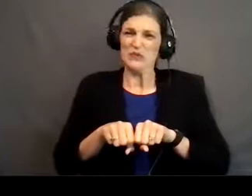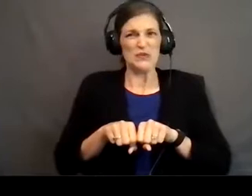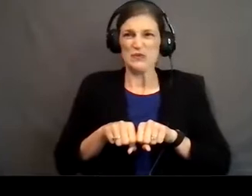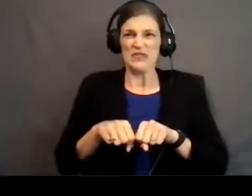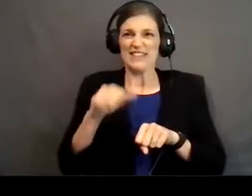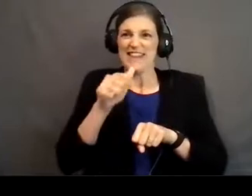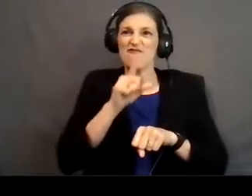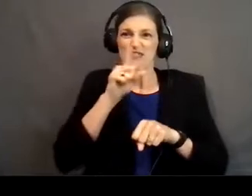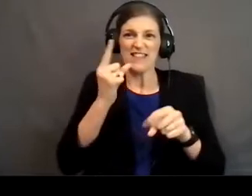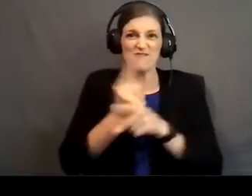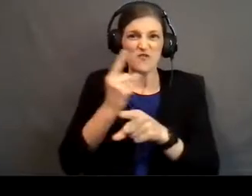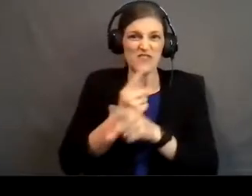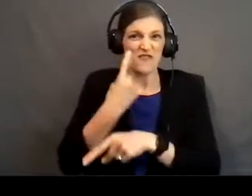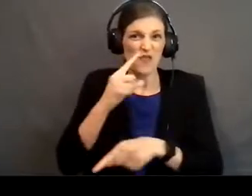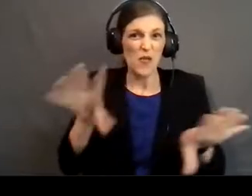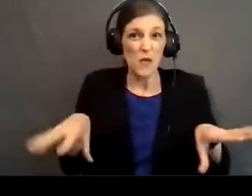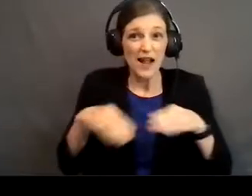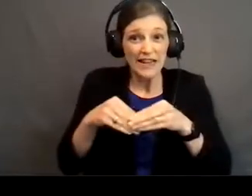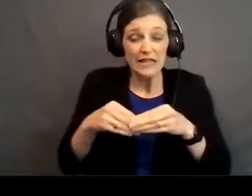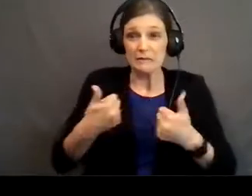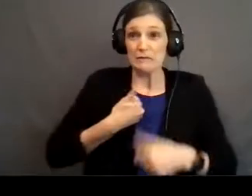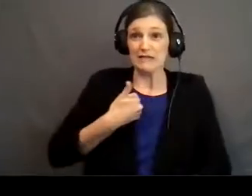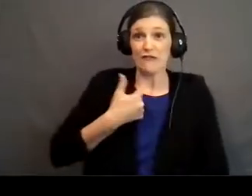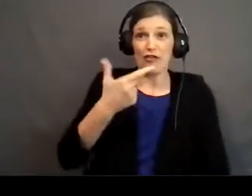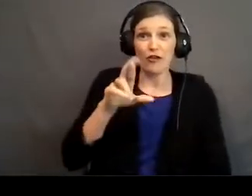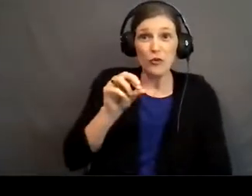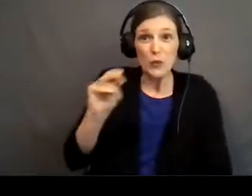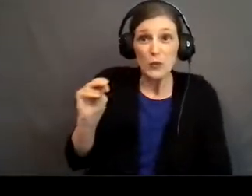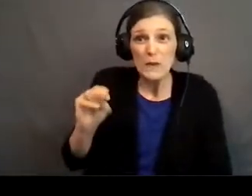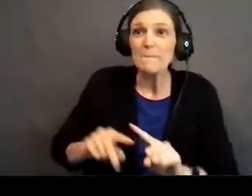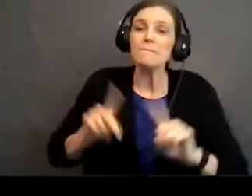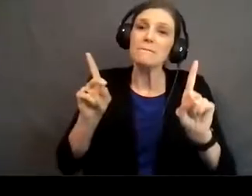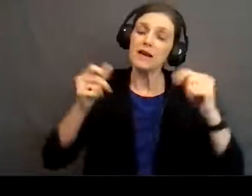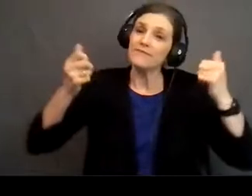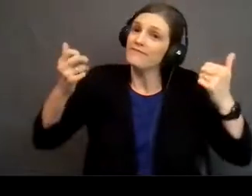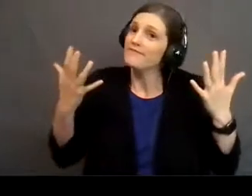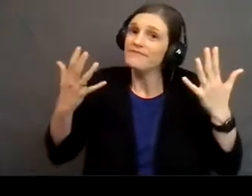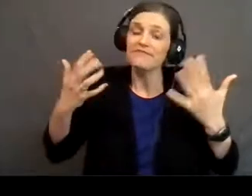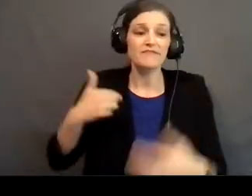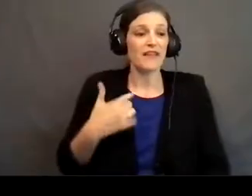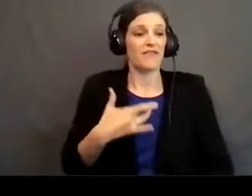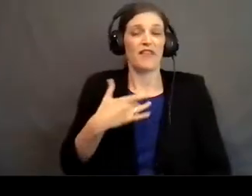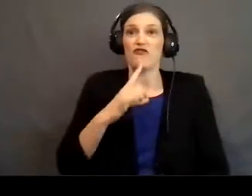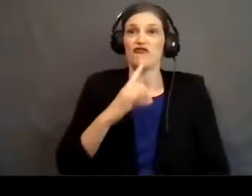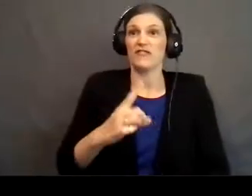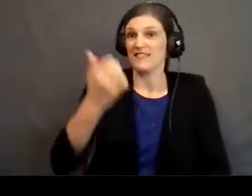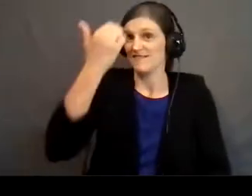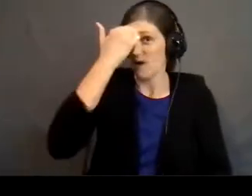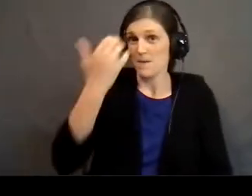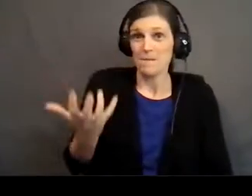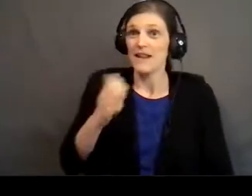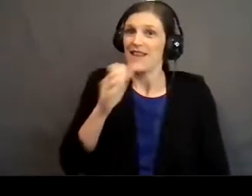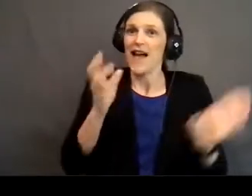appropriate shoes to wear to a wedding, and I was the groom. But there you go. I just felt really stupid because I hadn't